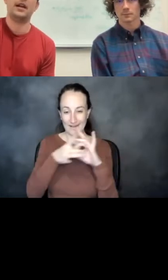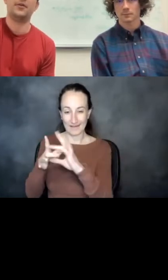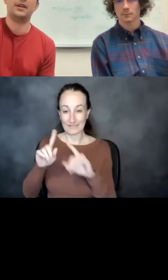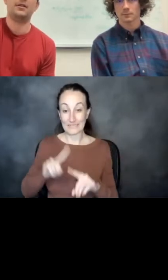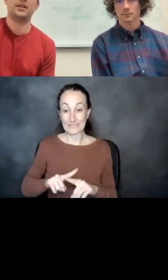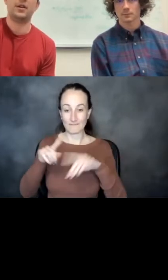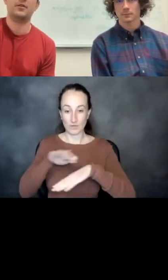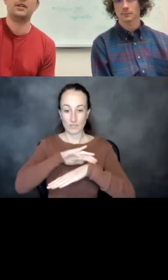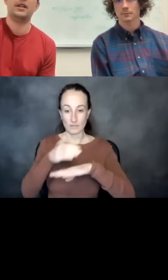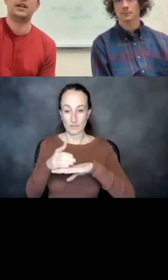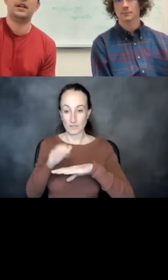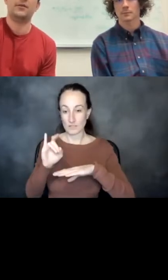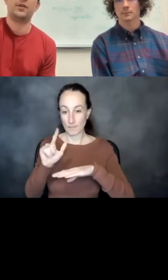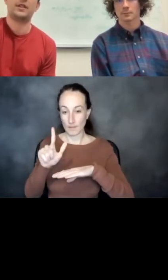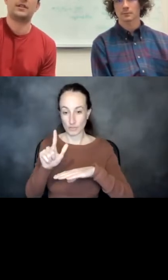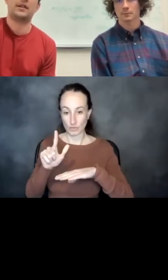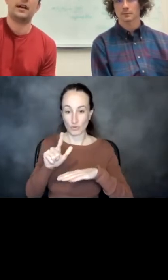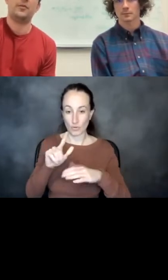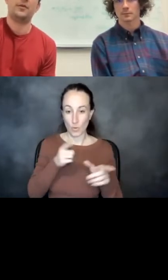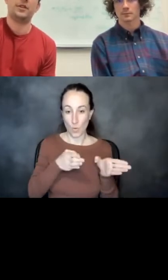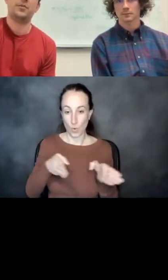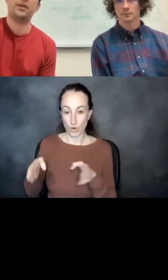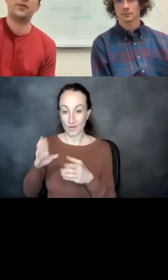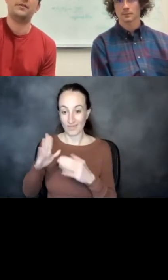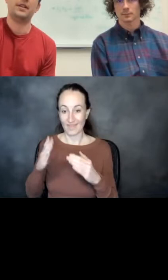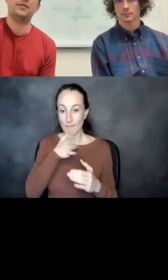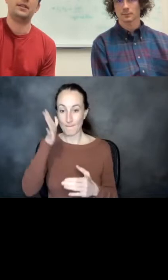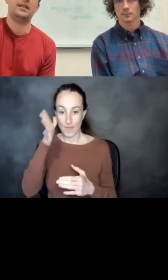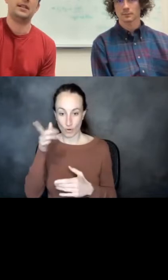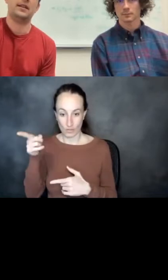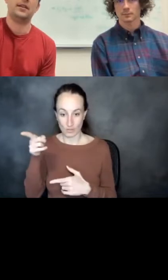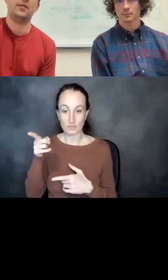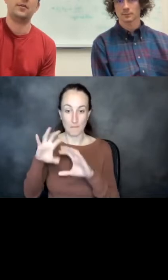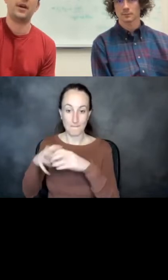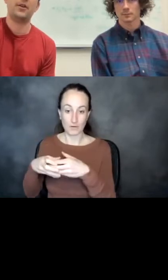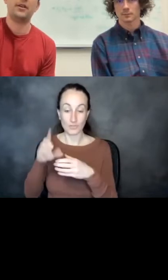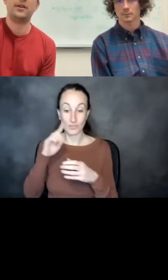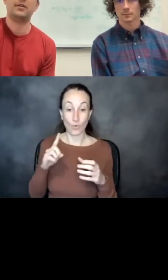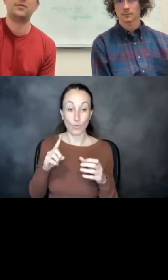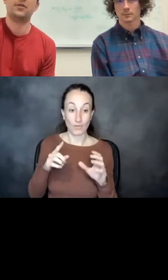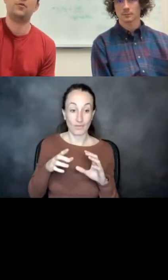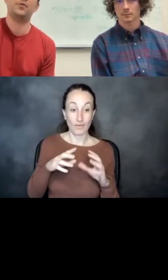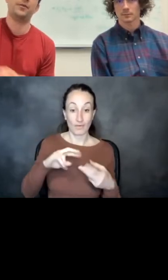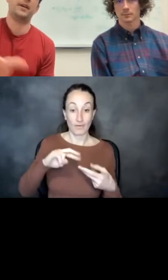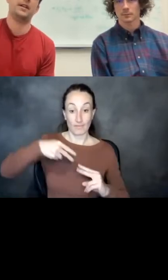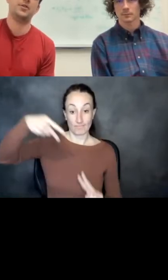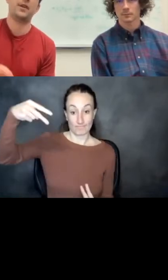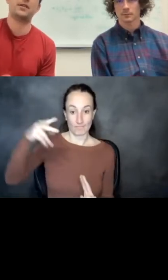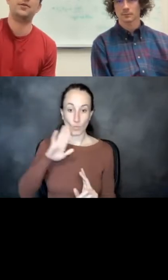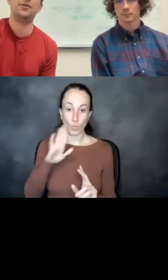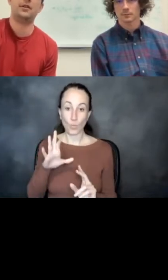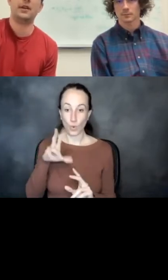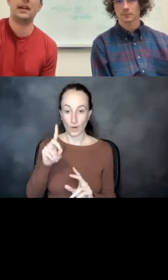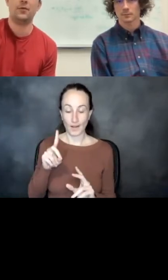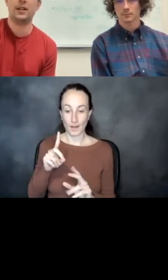3-helix bundle. And of course, just the polarity of the helices in the parent 3-helix bundle would have prevented a